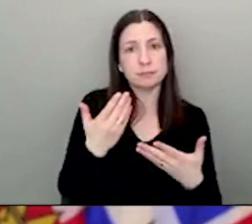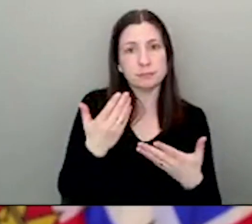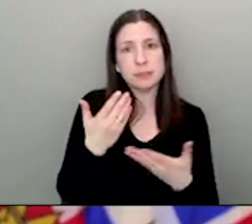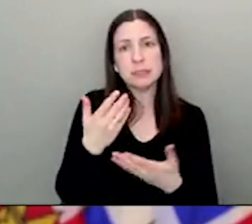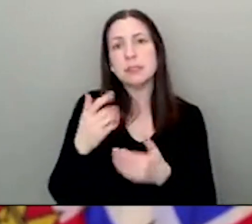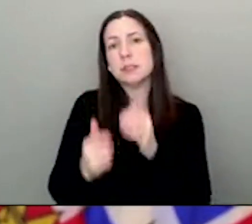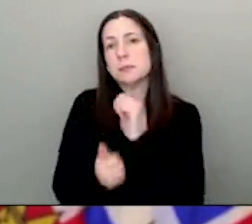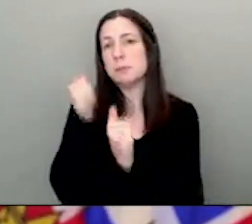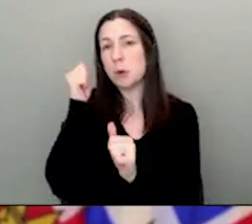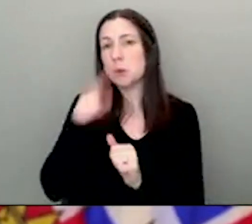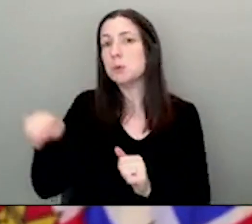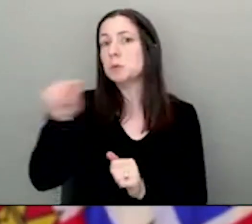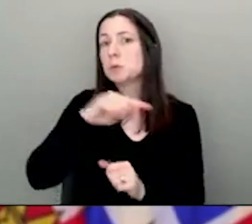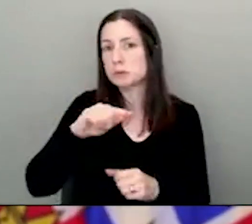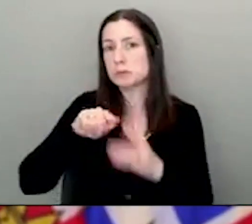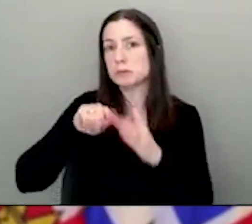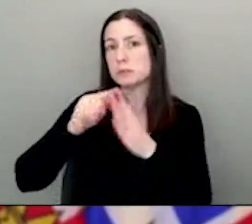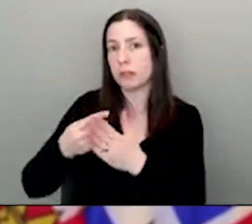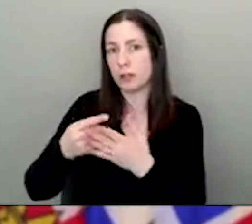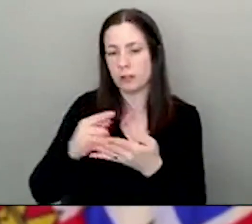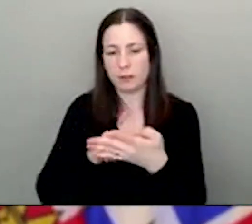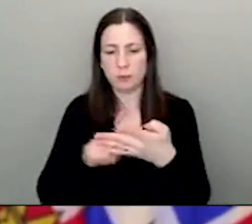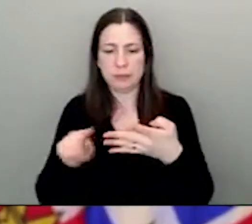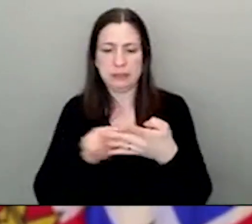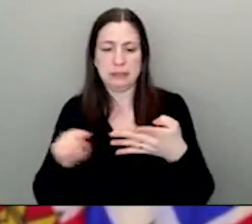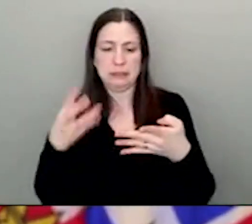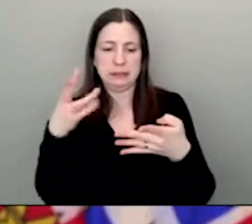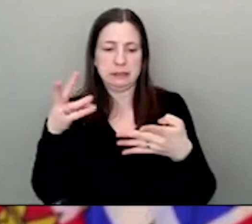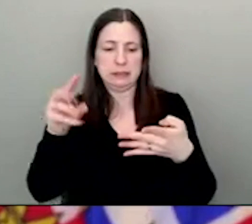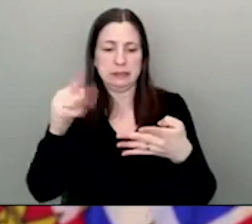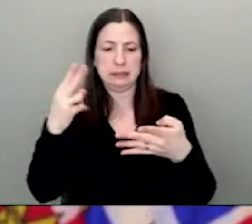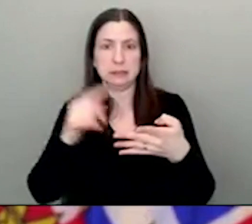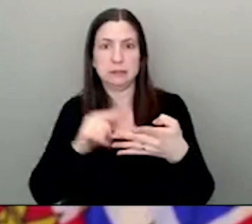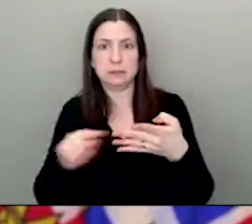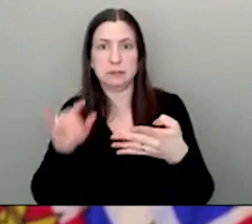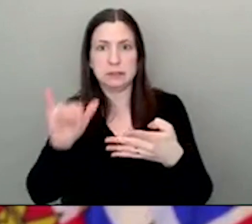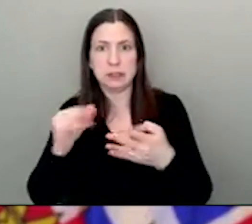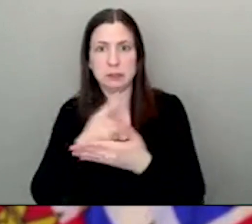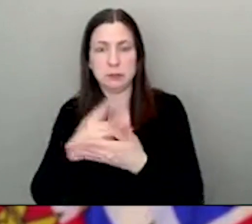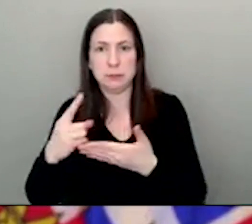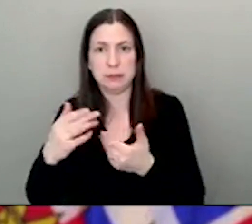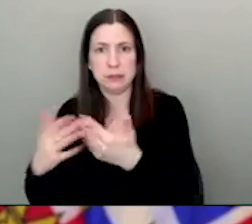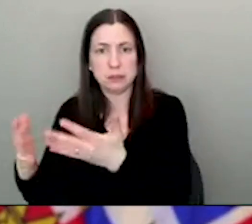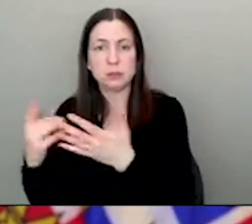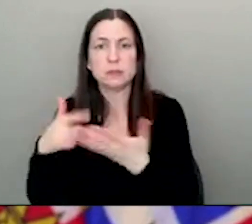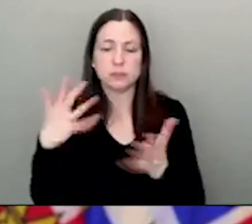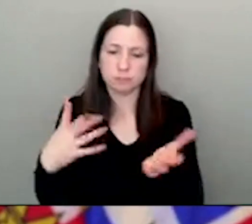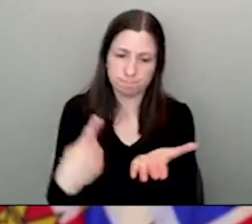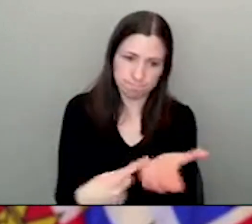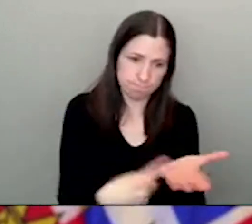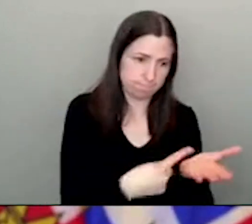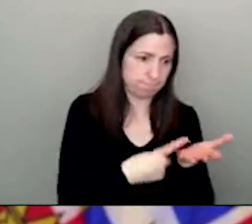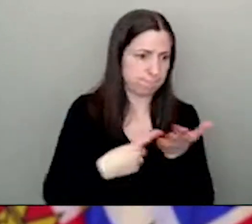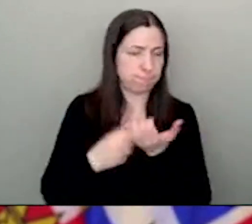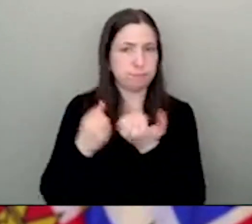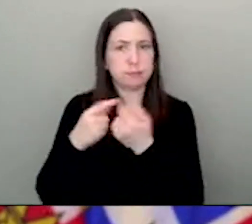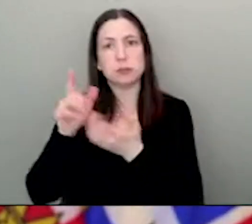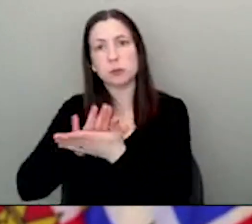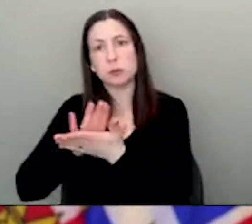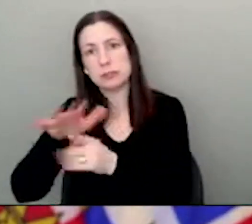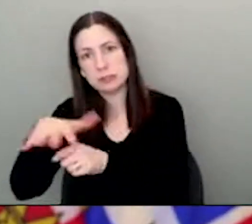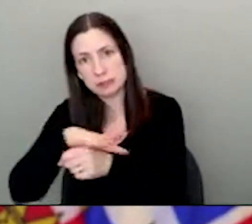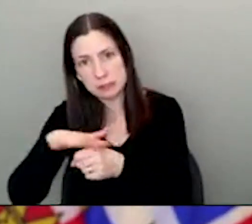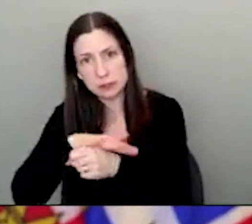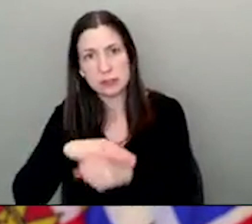16th. And yes, we have been speaking a lot with the school districts. Dr Gustafson from my office and the